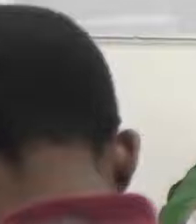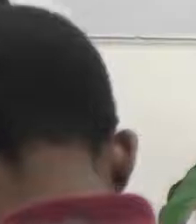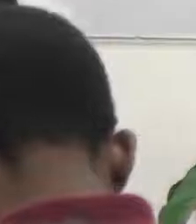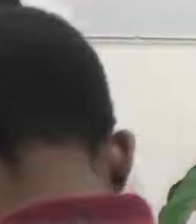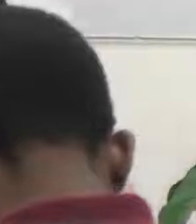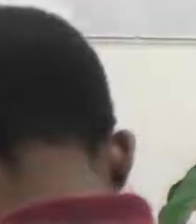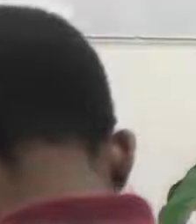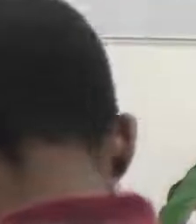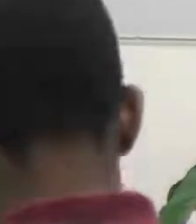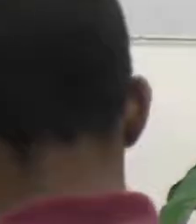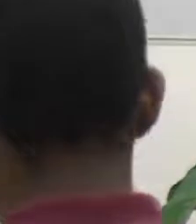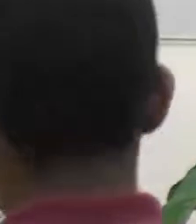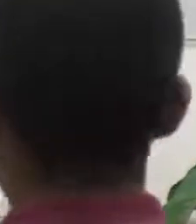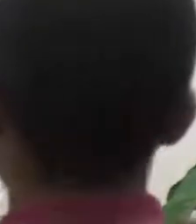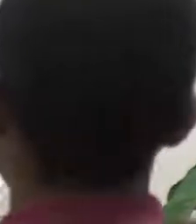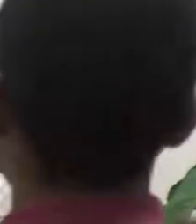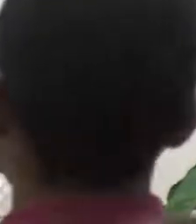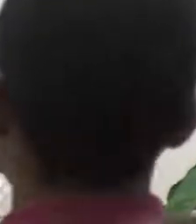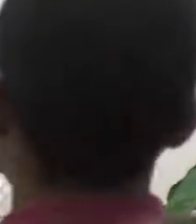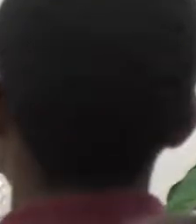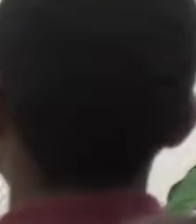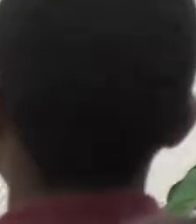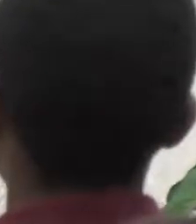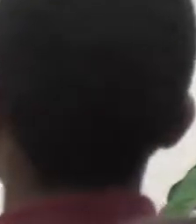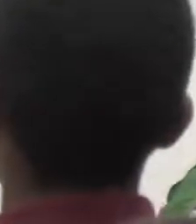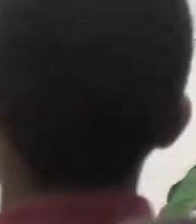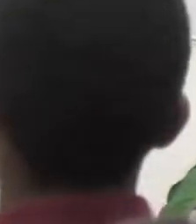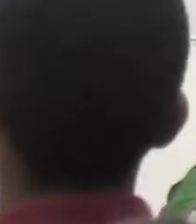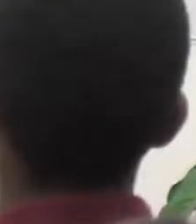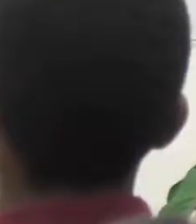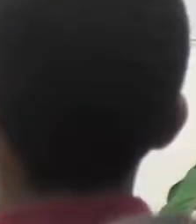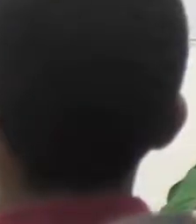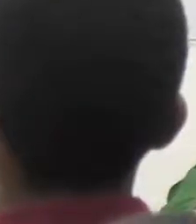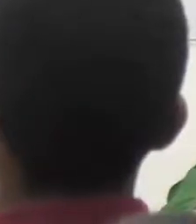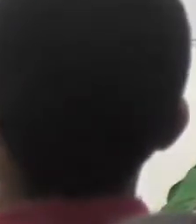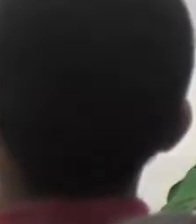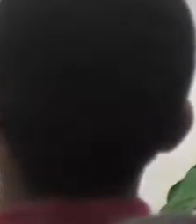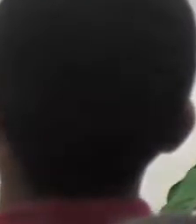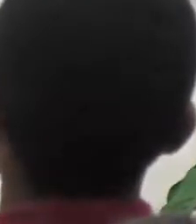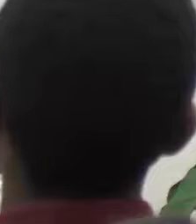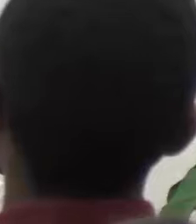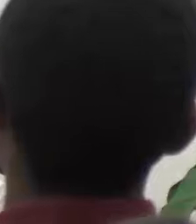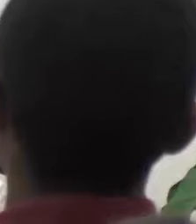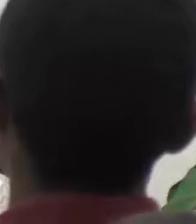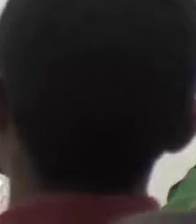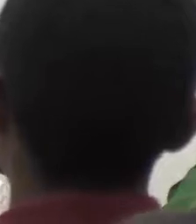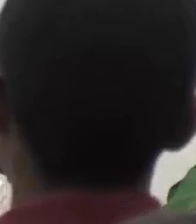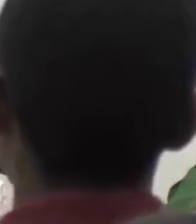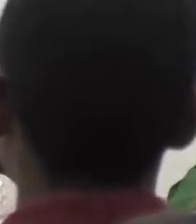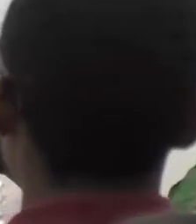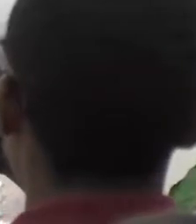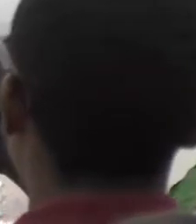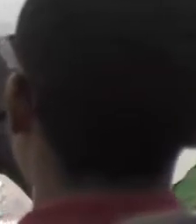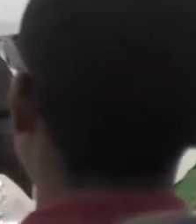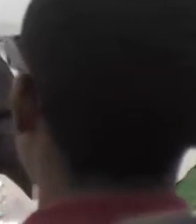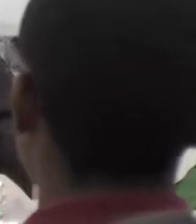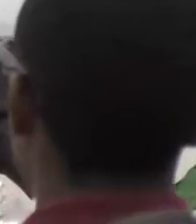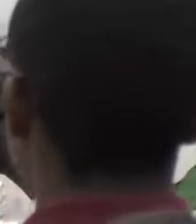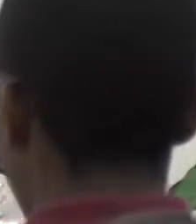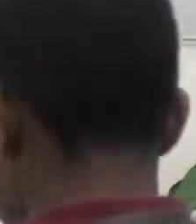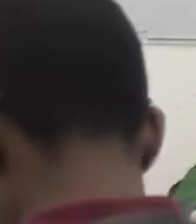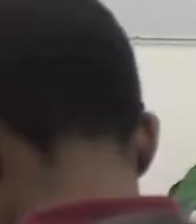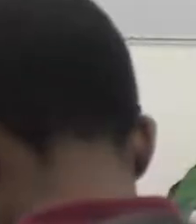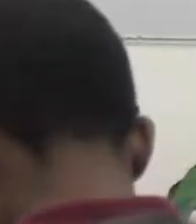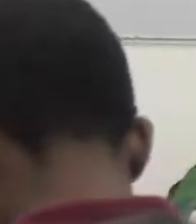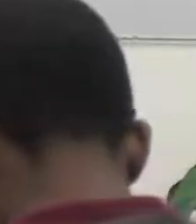How many things the Lord has done for us. That's why we rejoice. Lord, receive the service, these moments in your presence as an